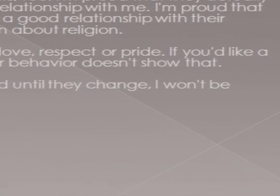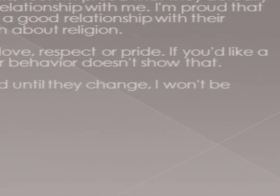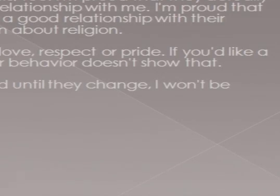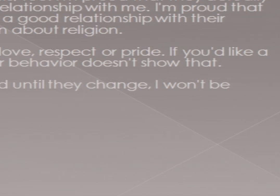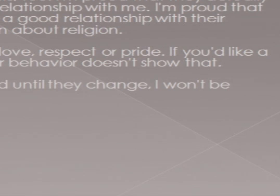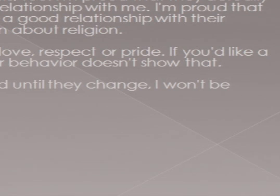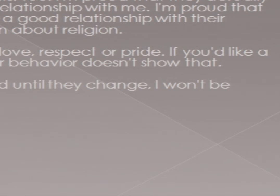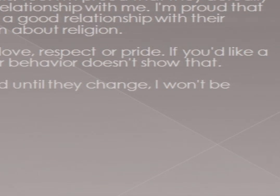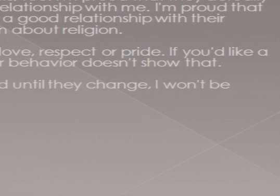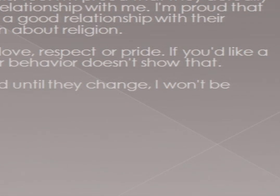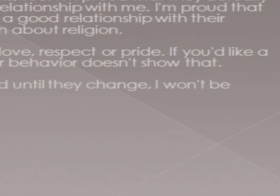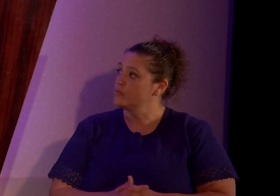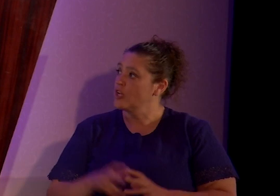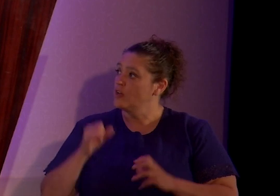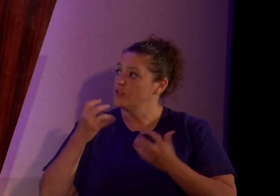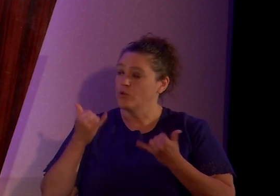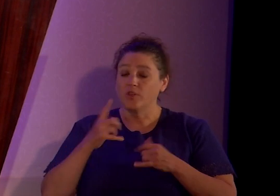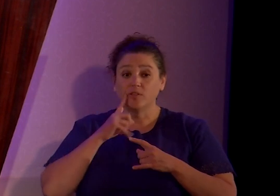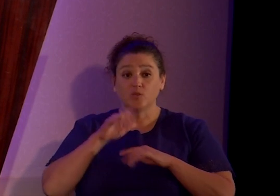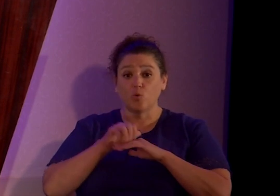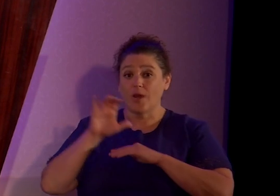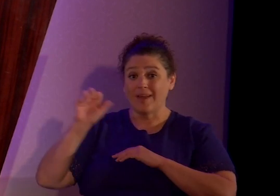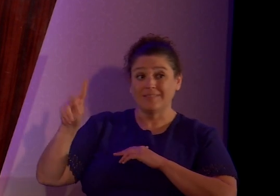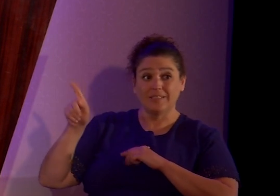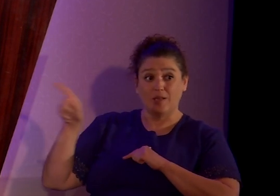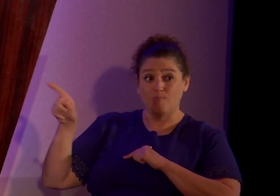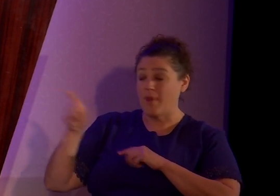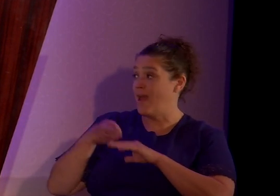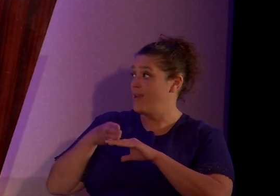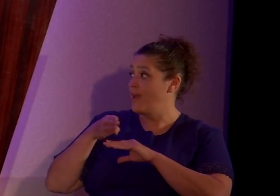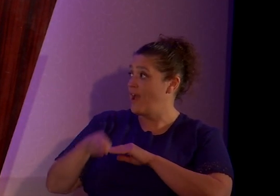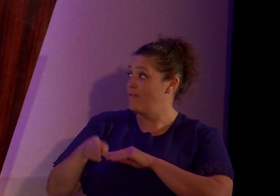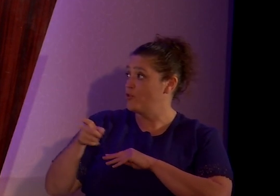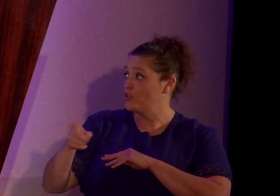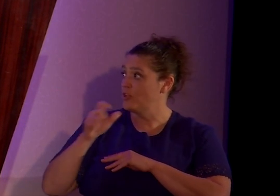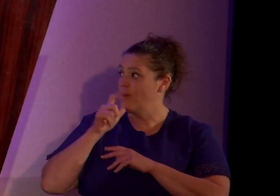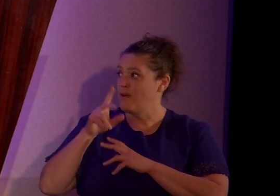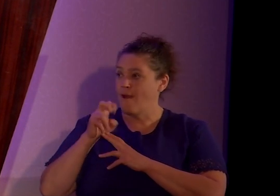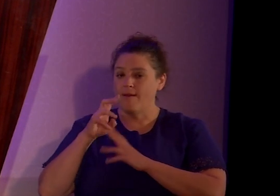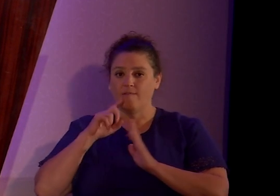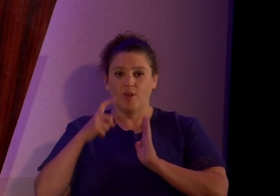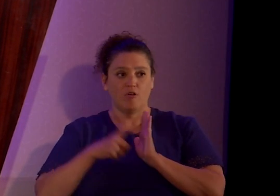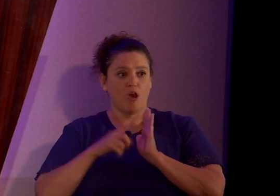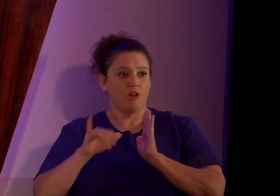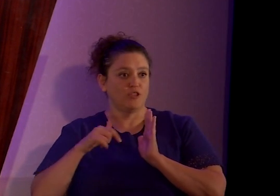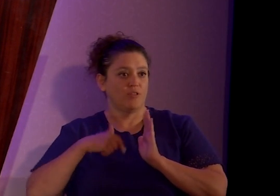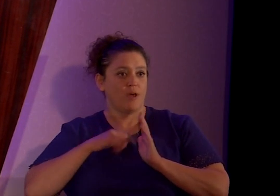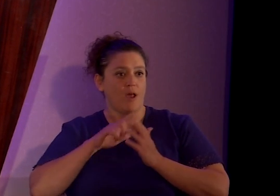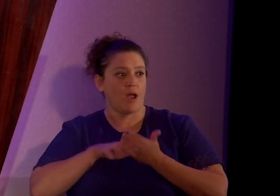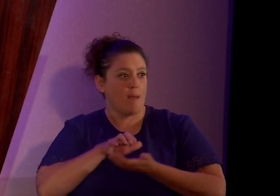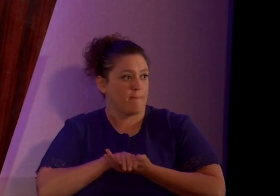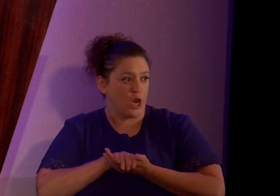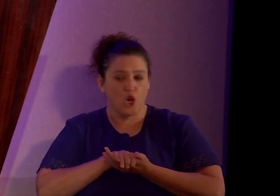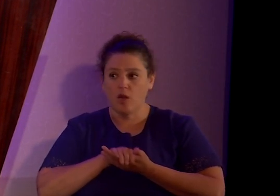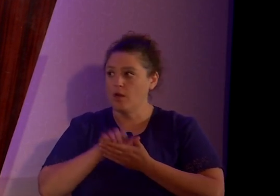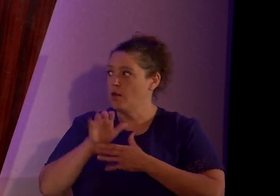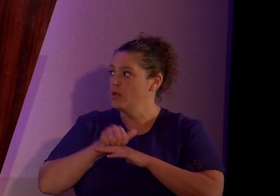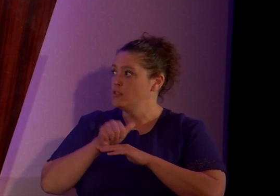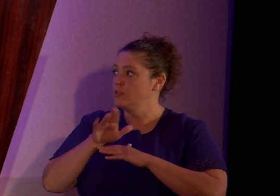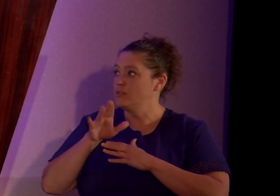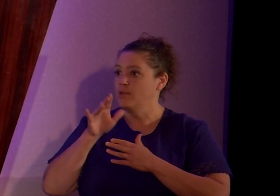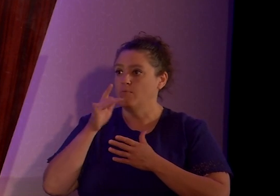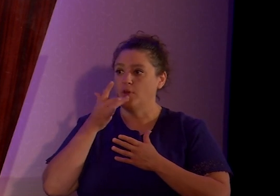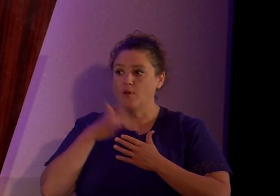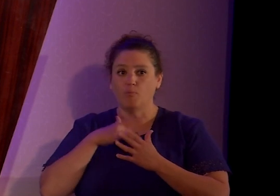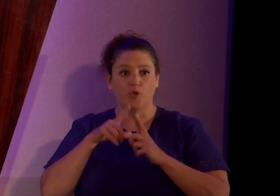So, this is what I sent her back after she had not even acknowledged the fact I got married. Um, she sent me a birthday card,